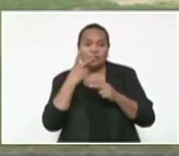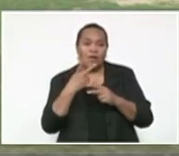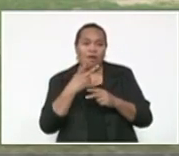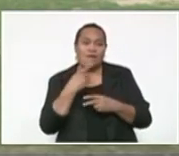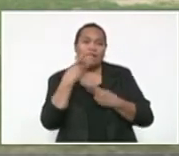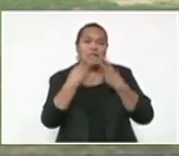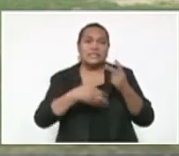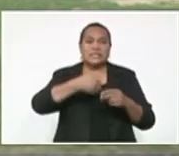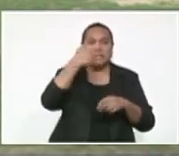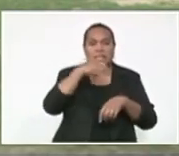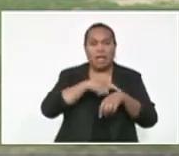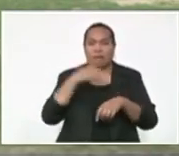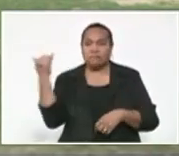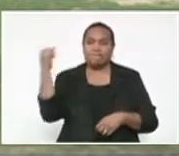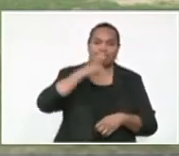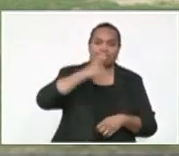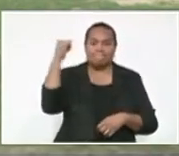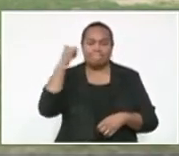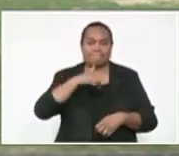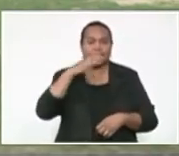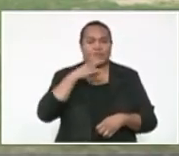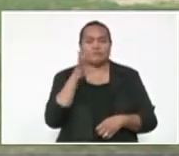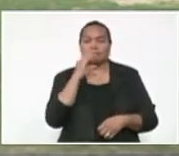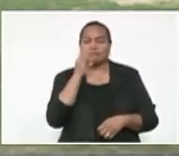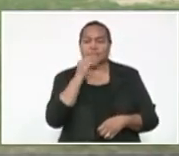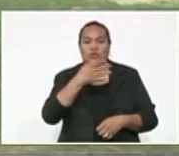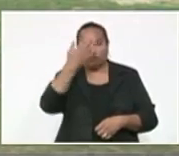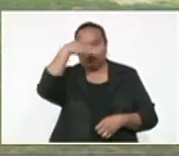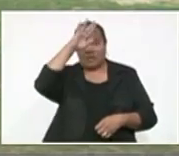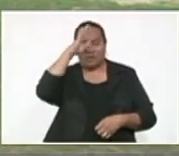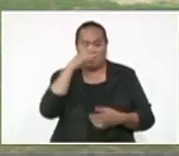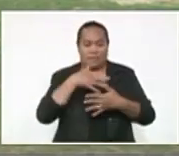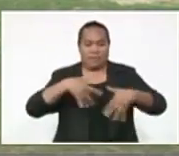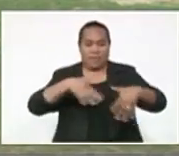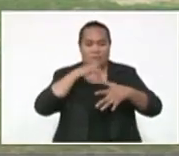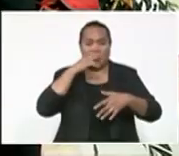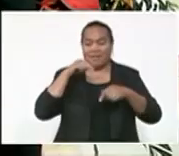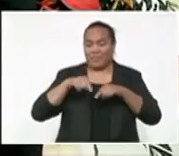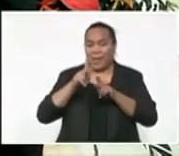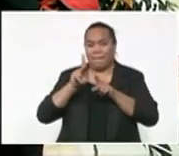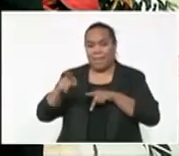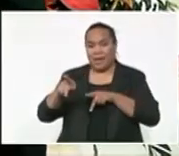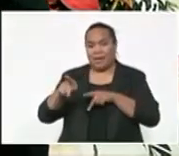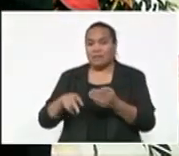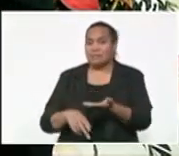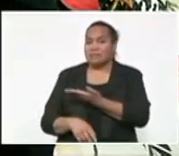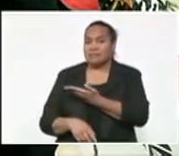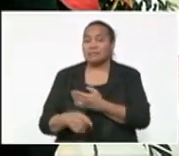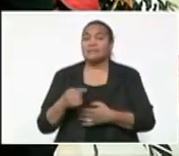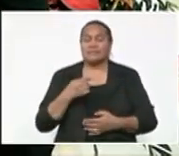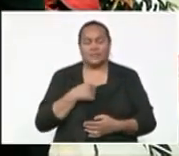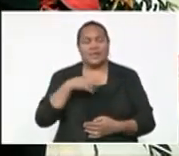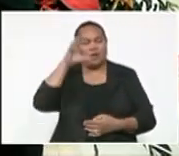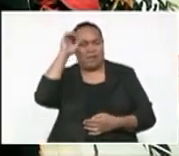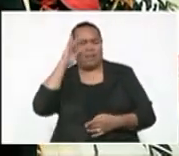shores six times and deliver speeches to chiefs and the public here at Albert Park. I am transported to the